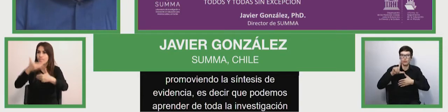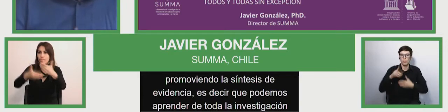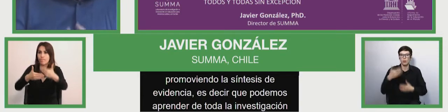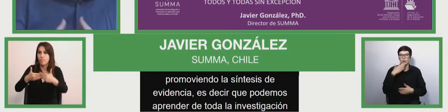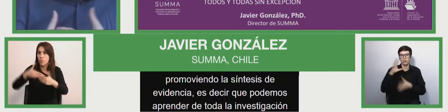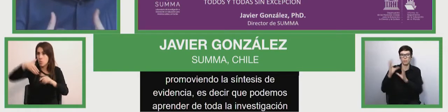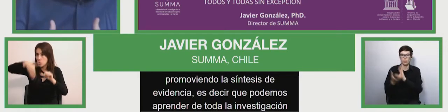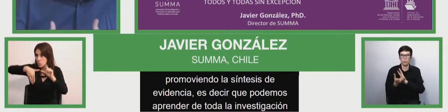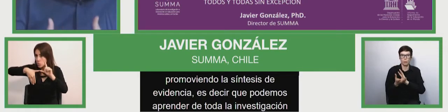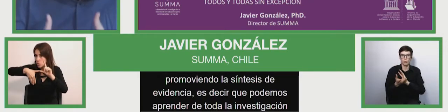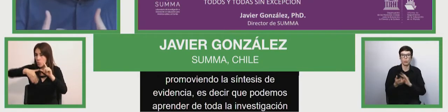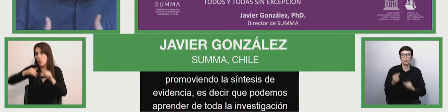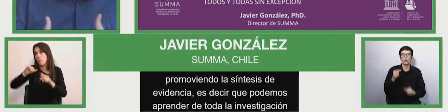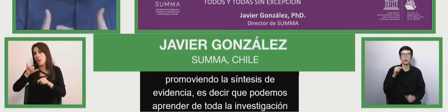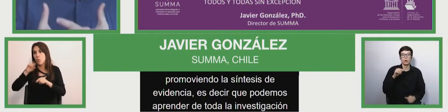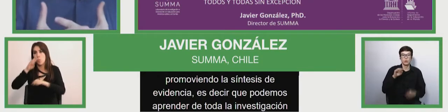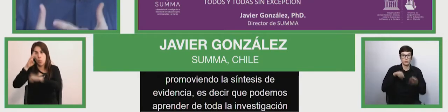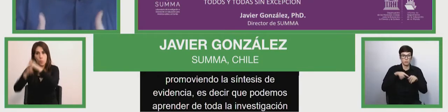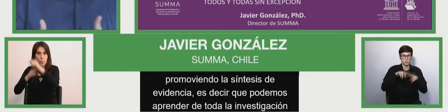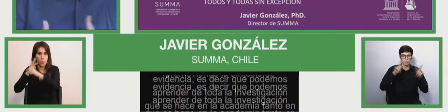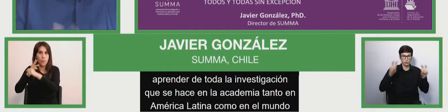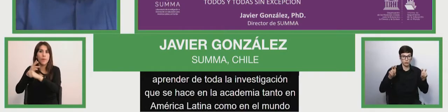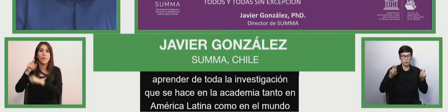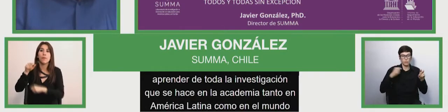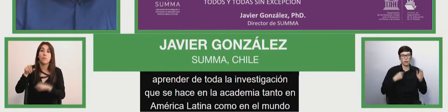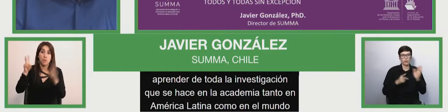that synthesis, we develop and detect.